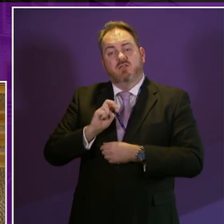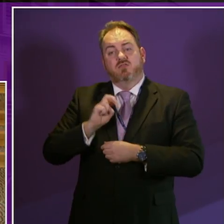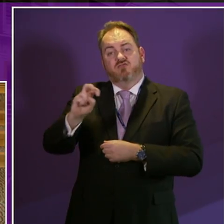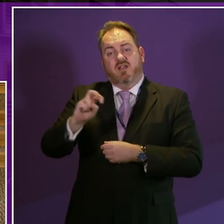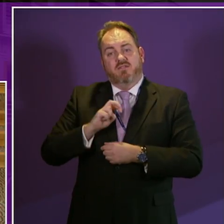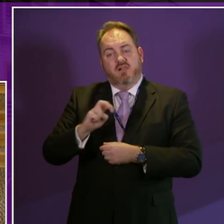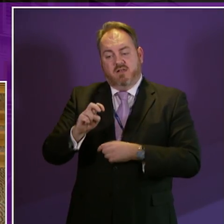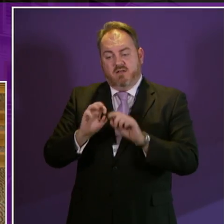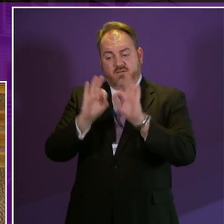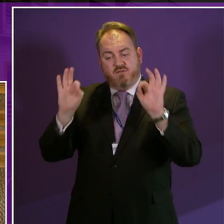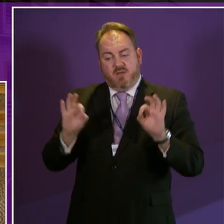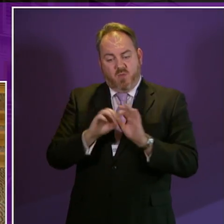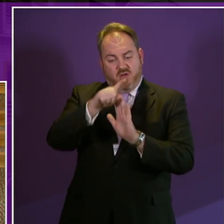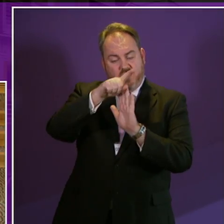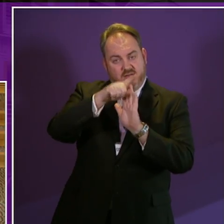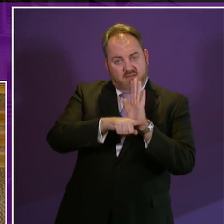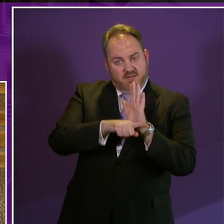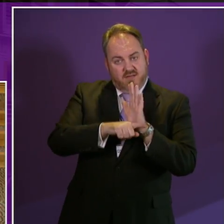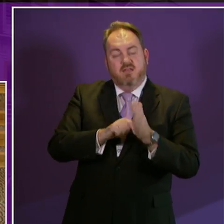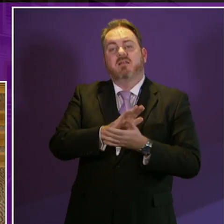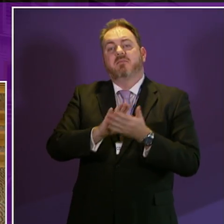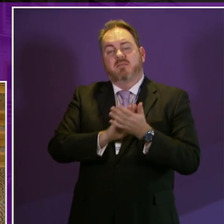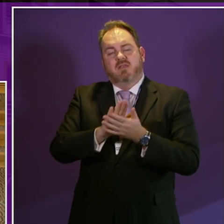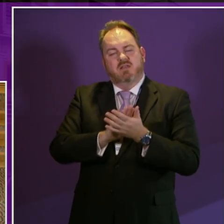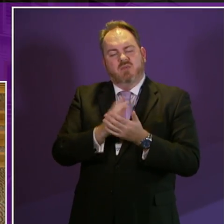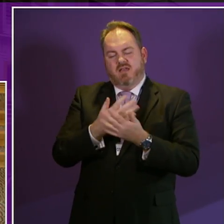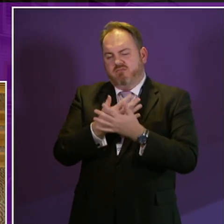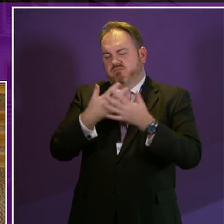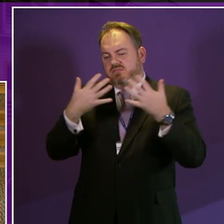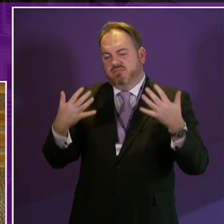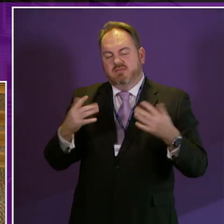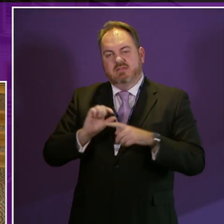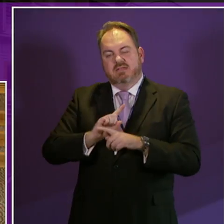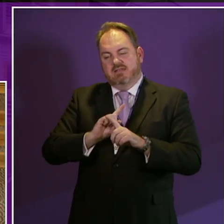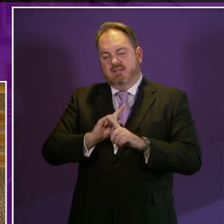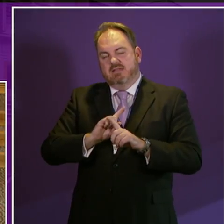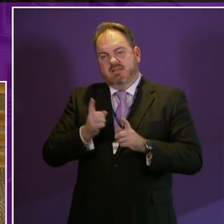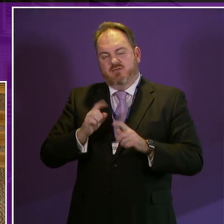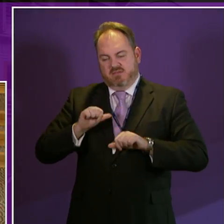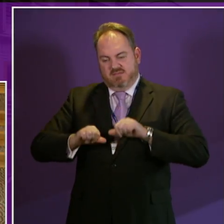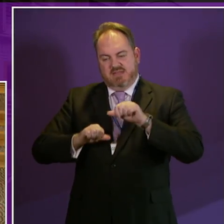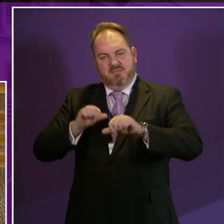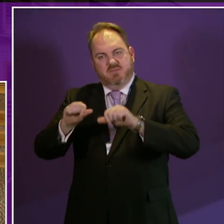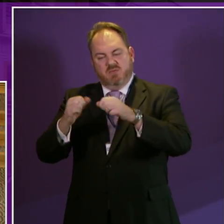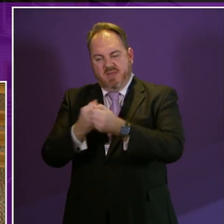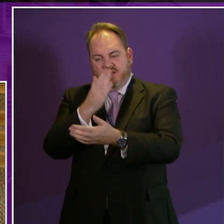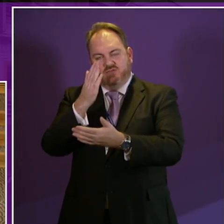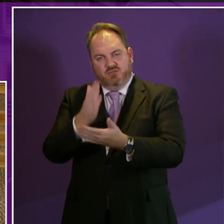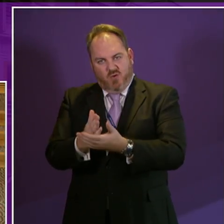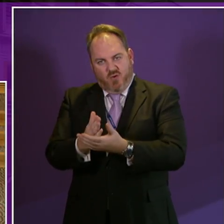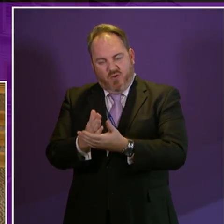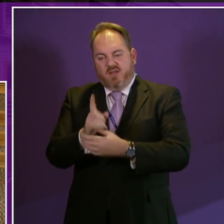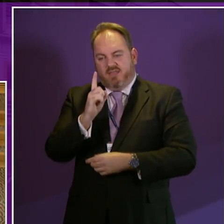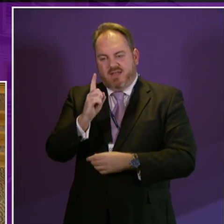with disabled people and transport providers carries a number of specific steps to make public transport more accessible